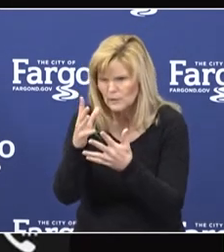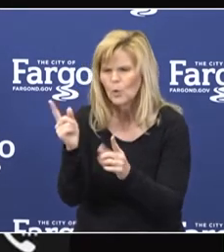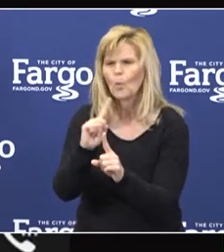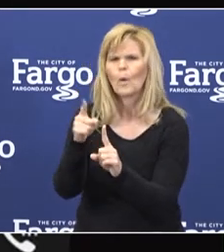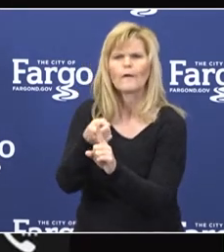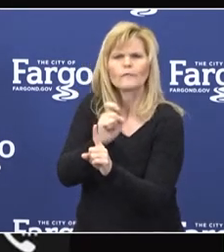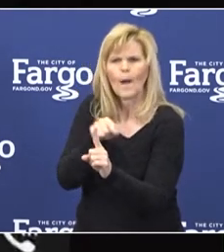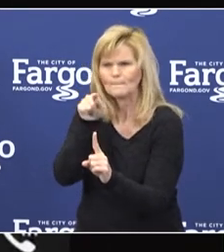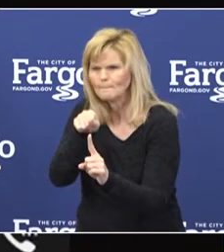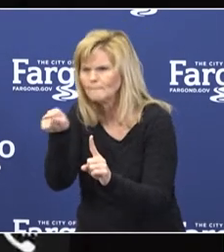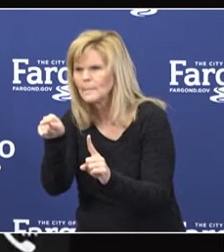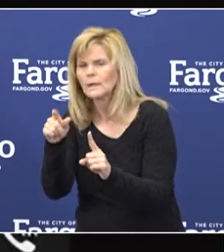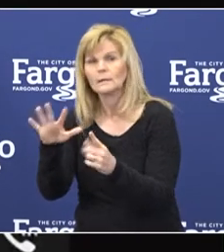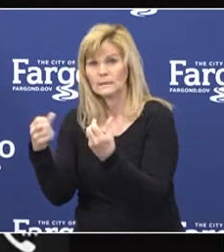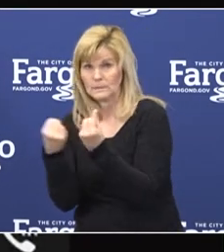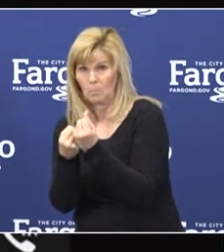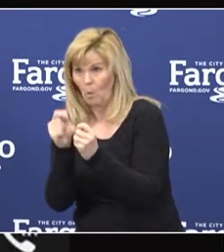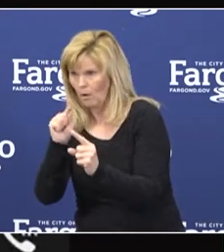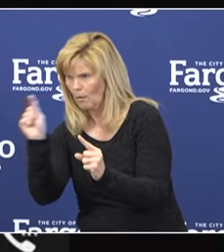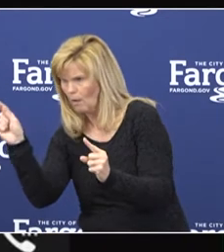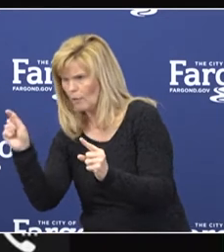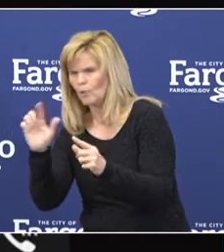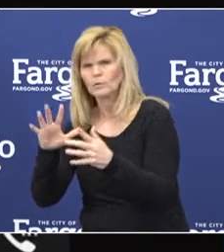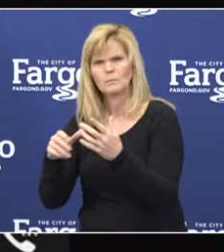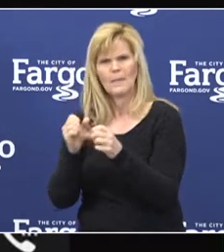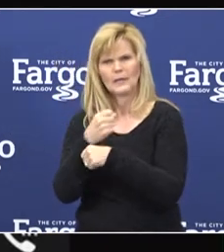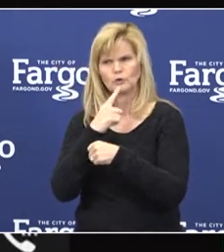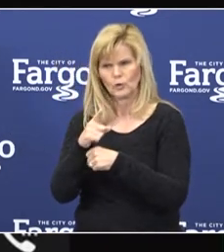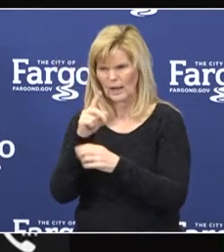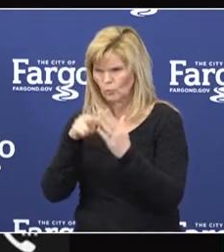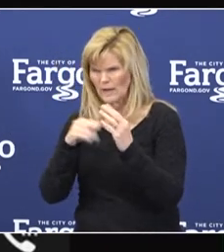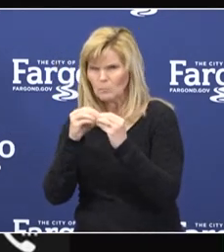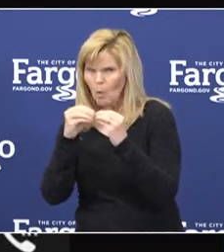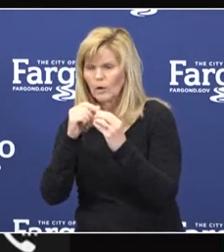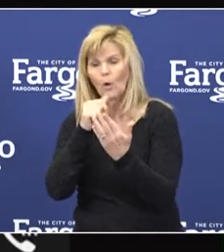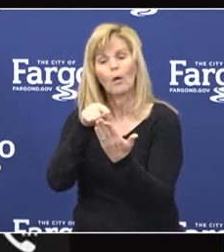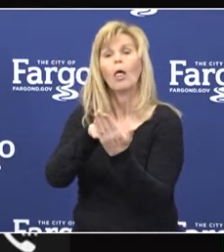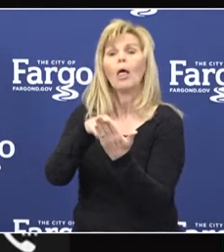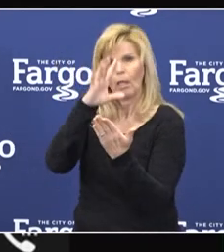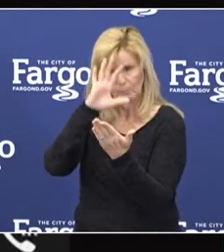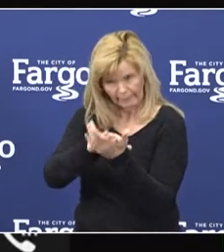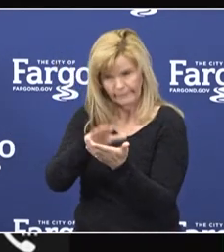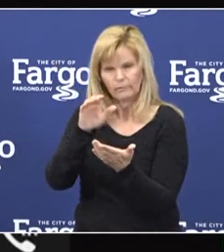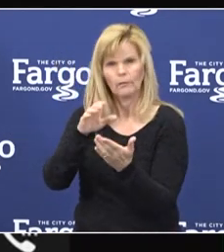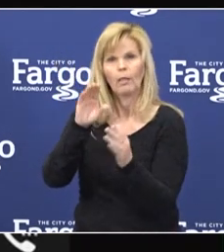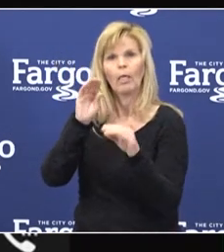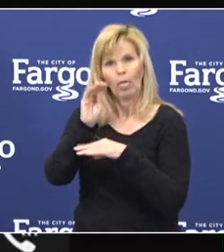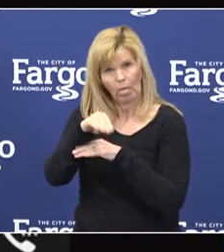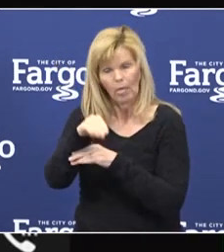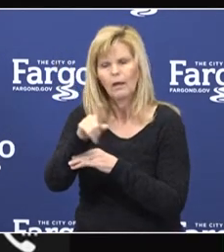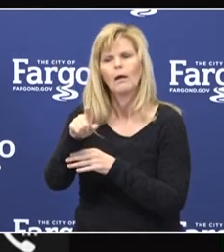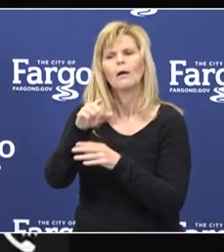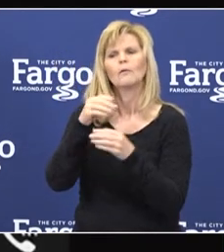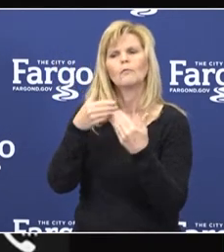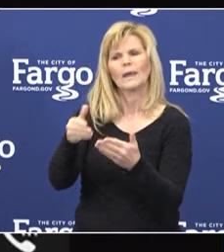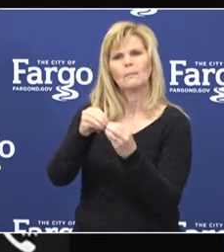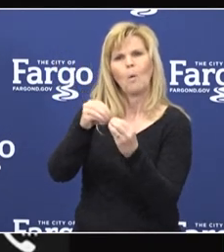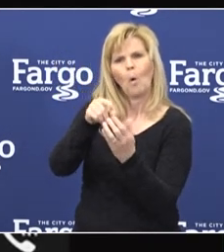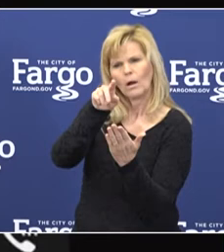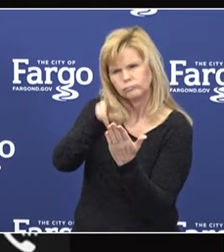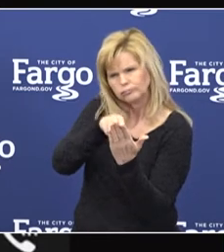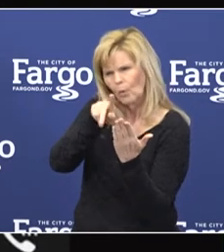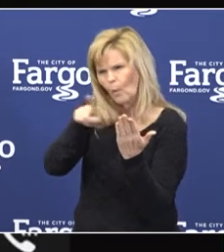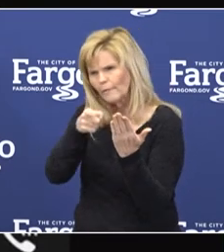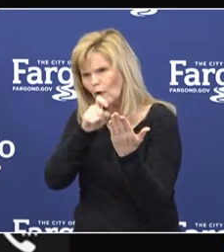supporting sources to that information, and read beyond. Try use known credible sources for information such